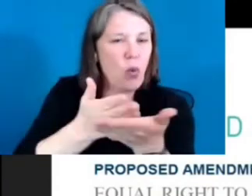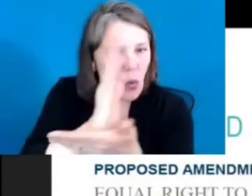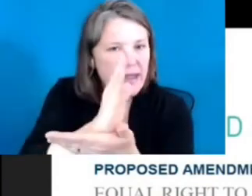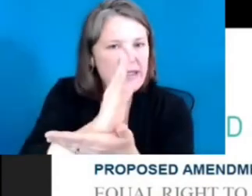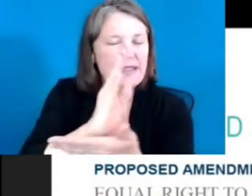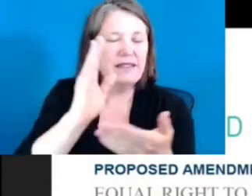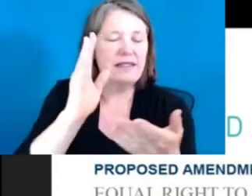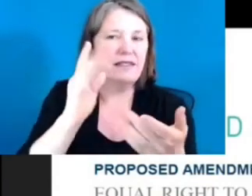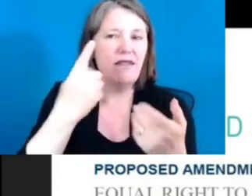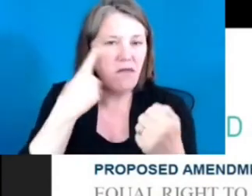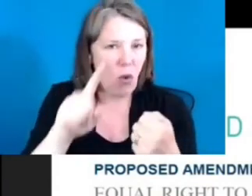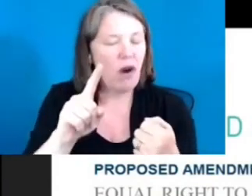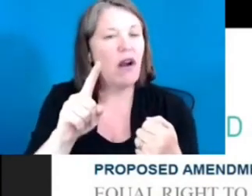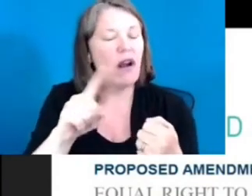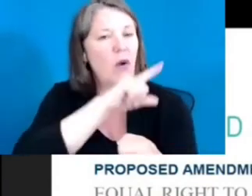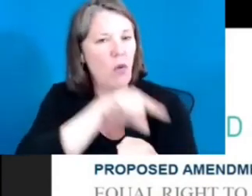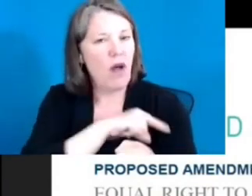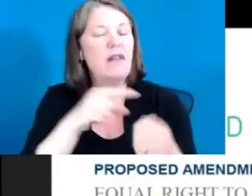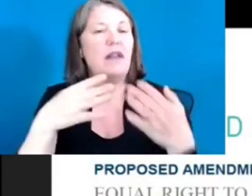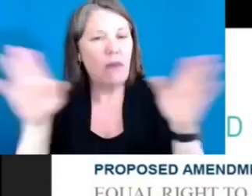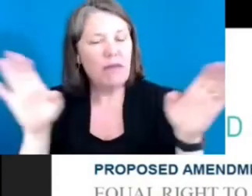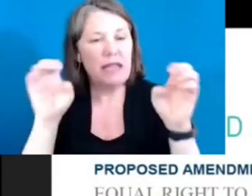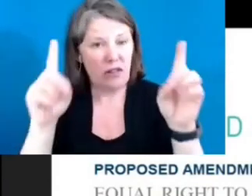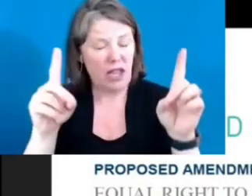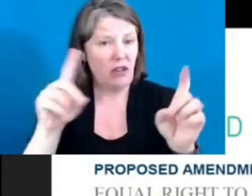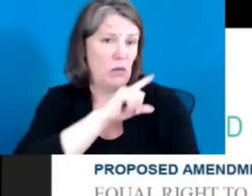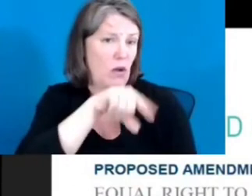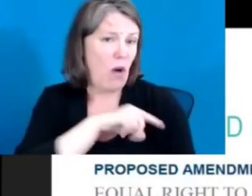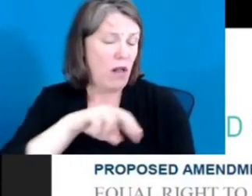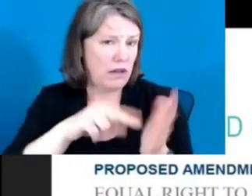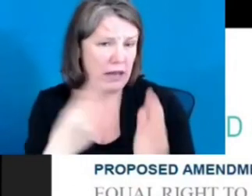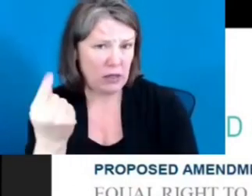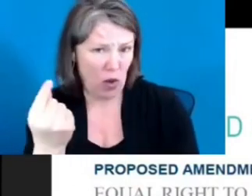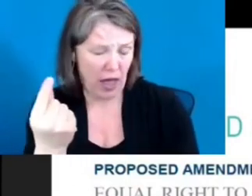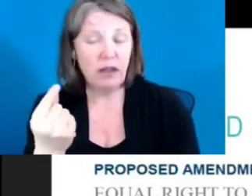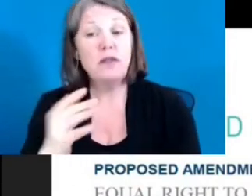language we've chosen tells us what we mean by quality.